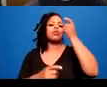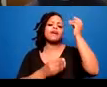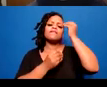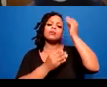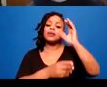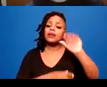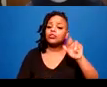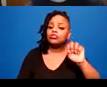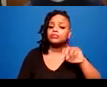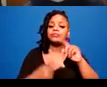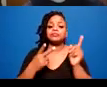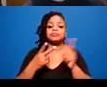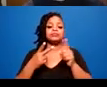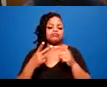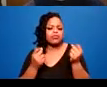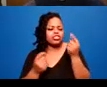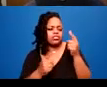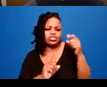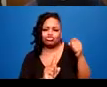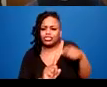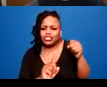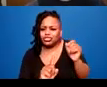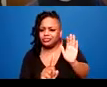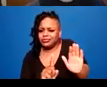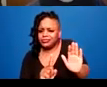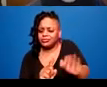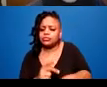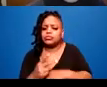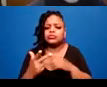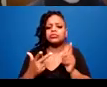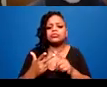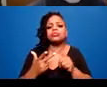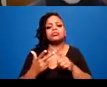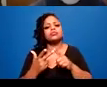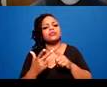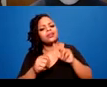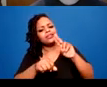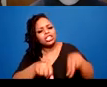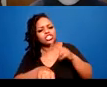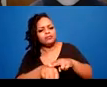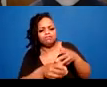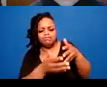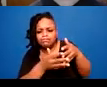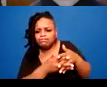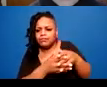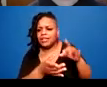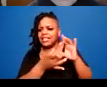triggers. Three, intrinsically linked. Four, building resilience.